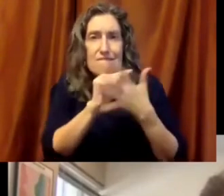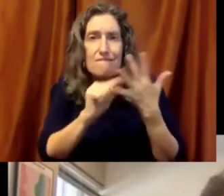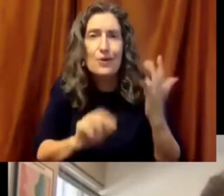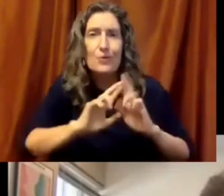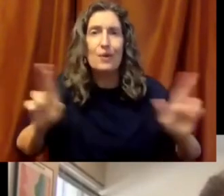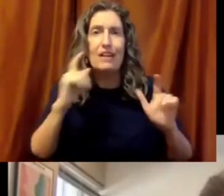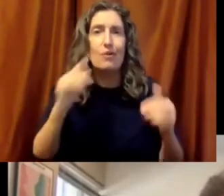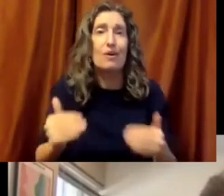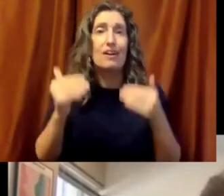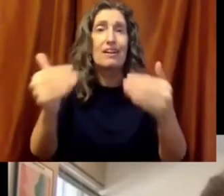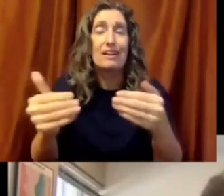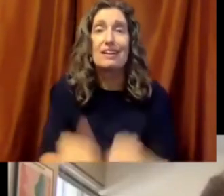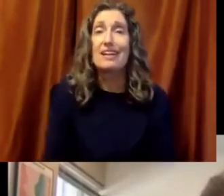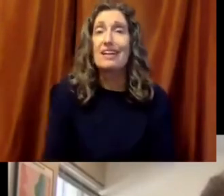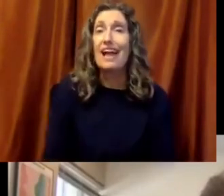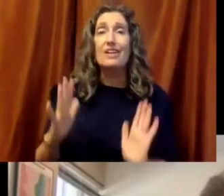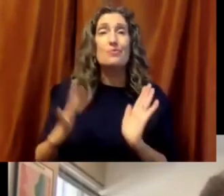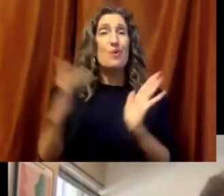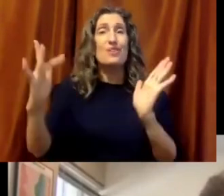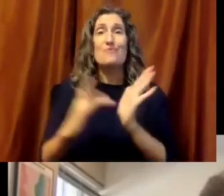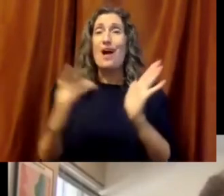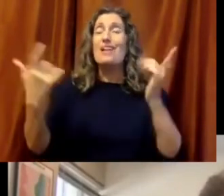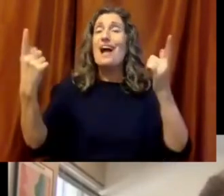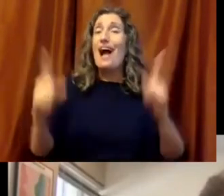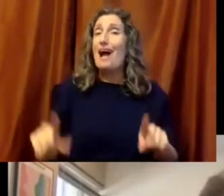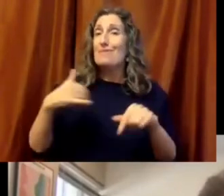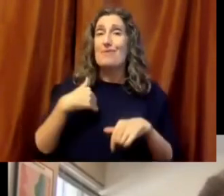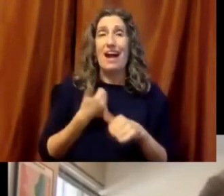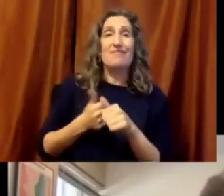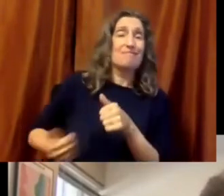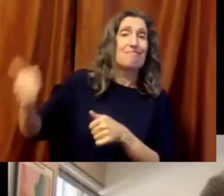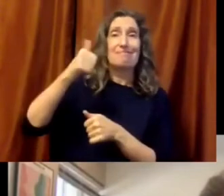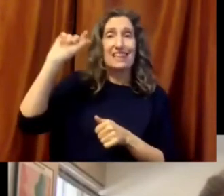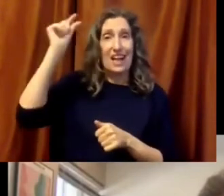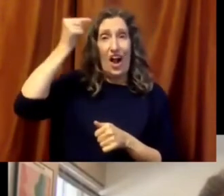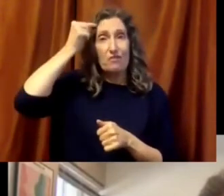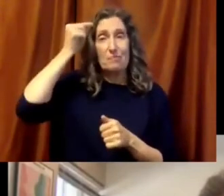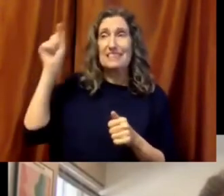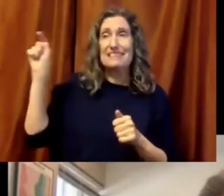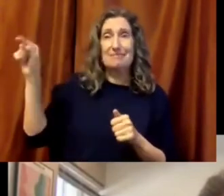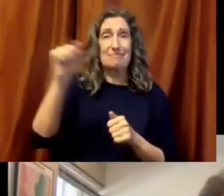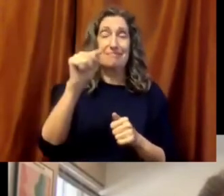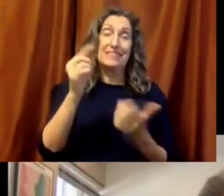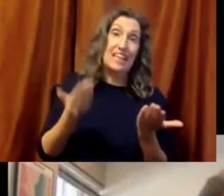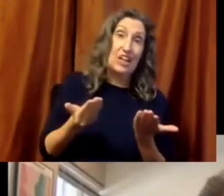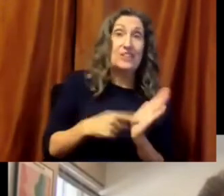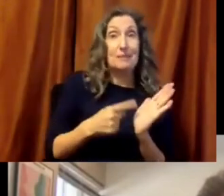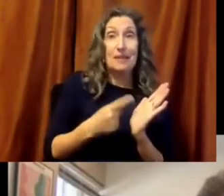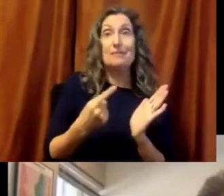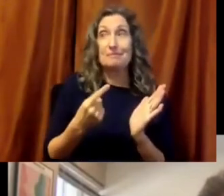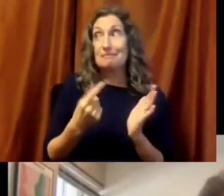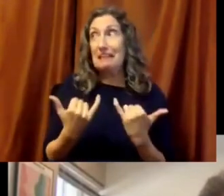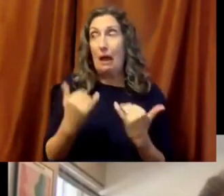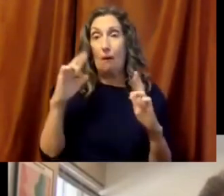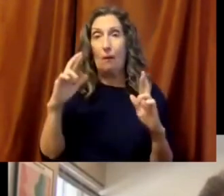And I think when we have governments, as we sometimes do in different countries around the world, and I think